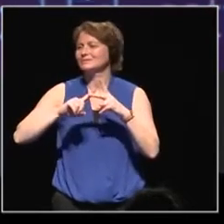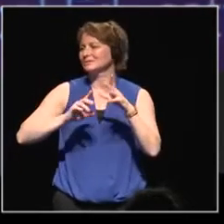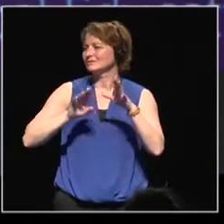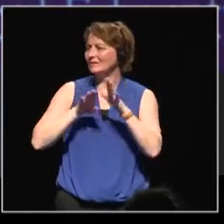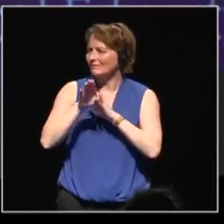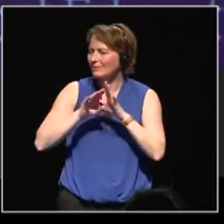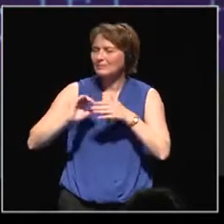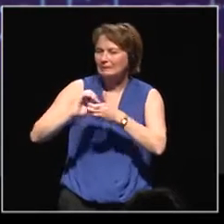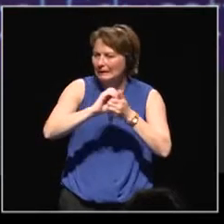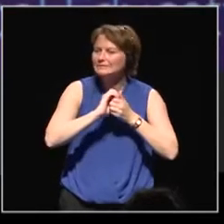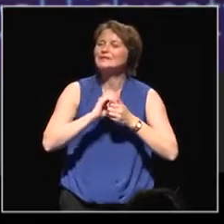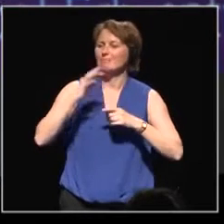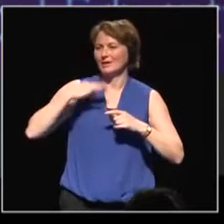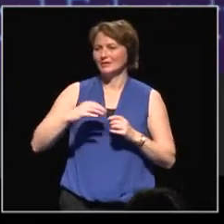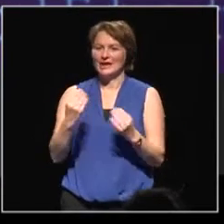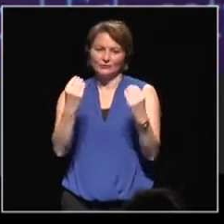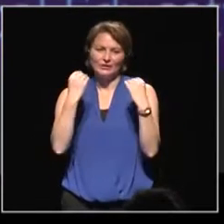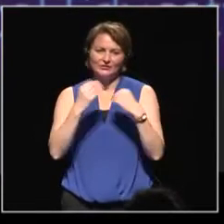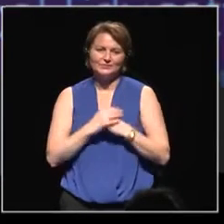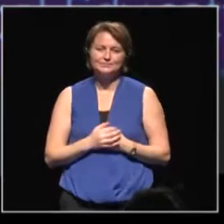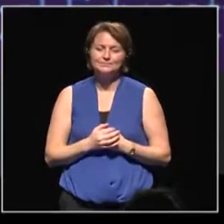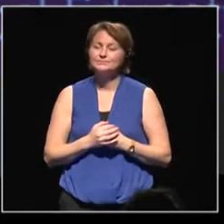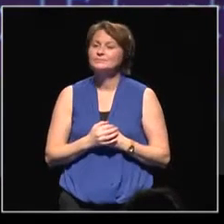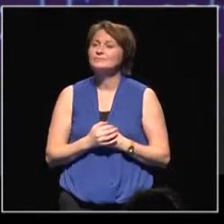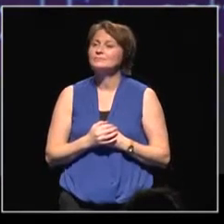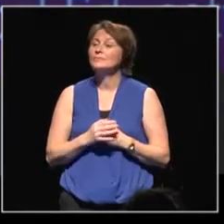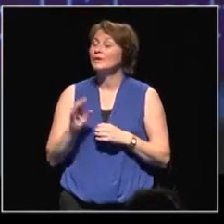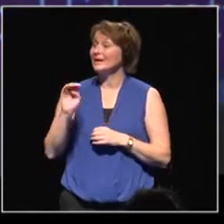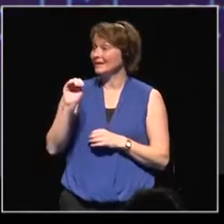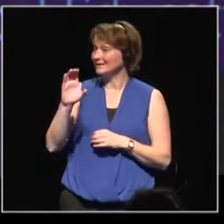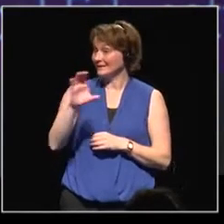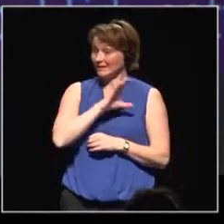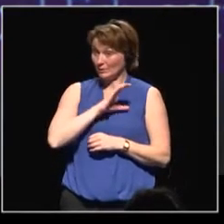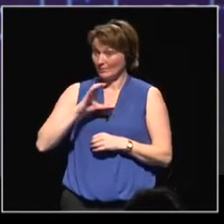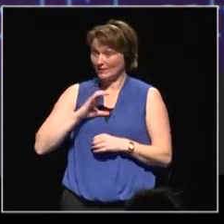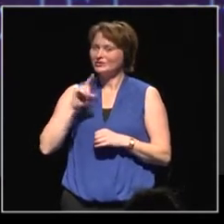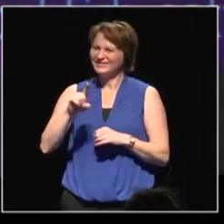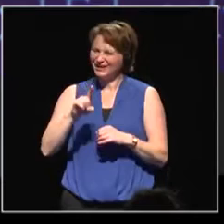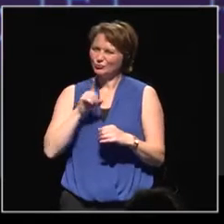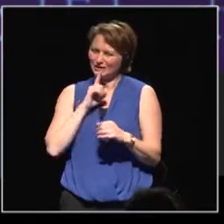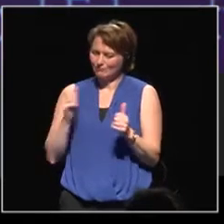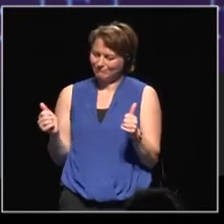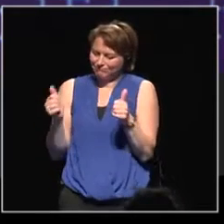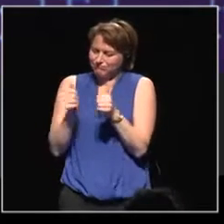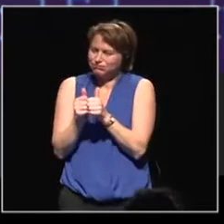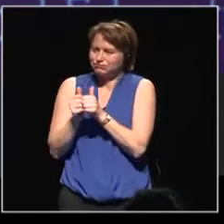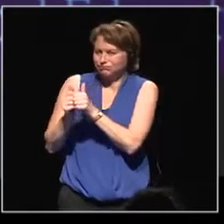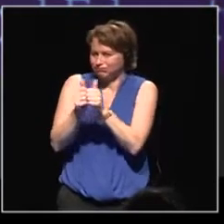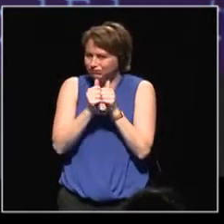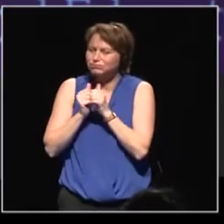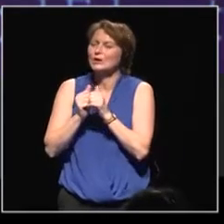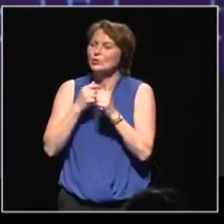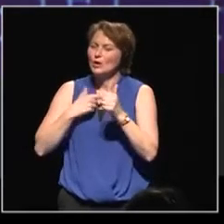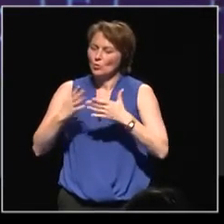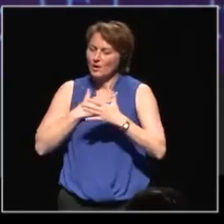The European Commission also cooperates very closely with Gene in this sharing of policy learning. But the